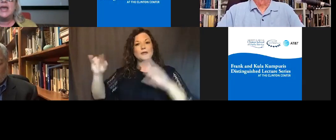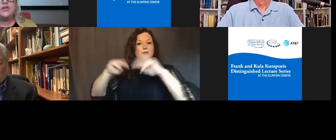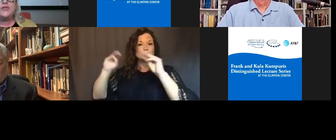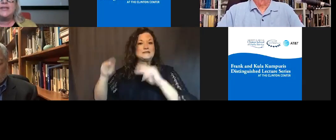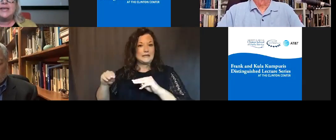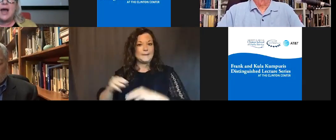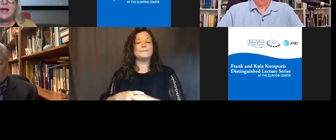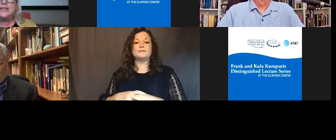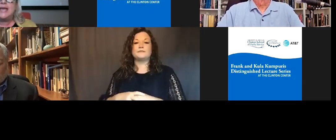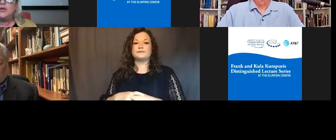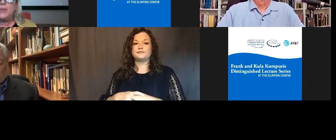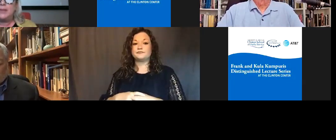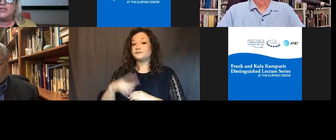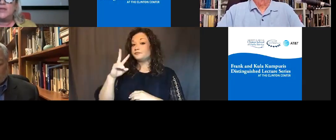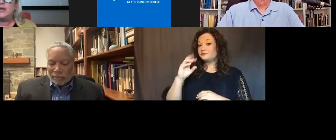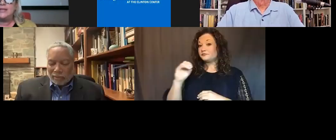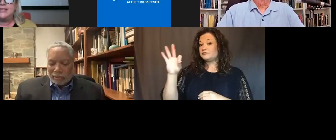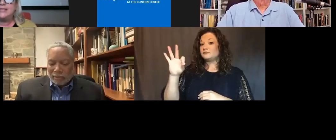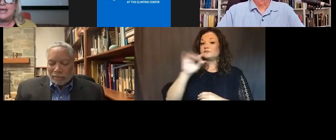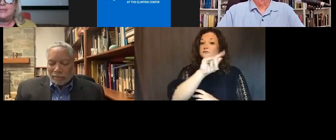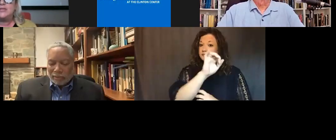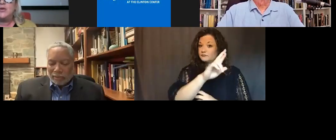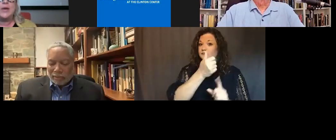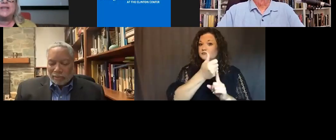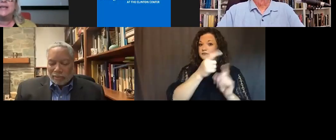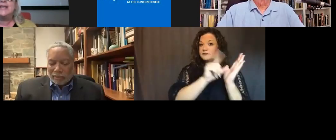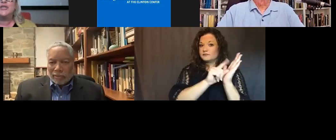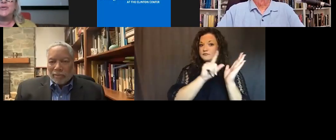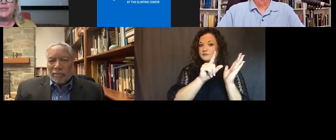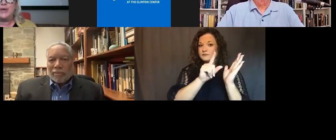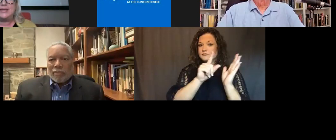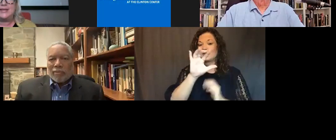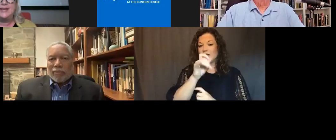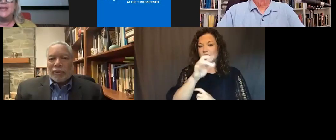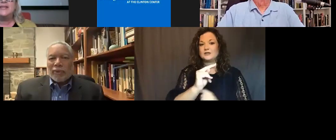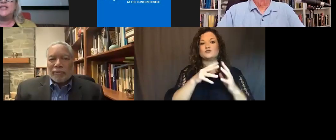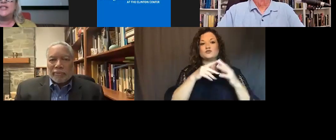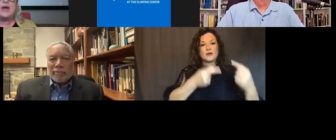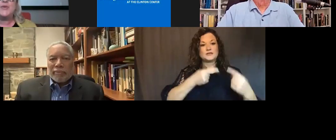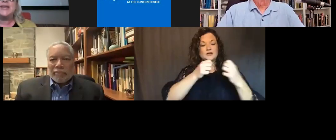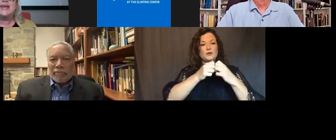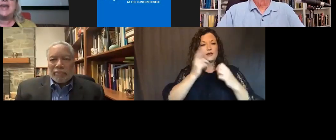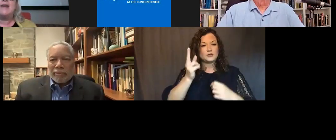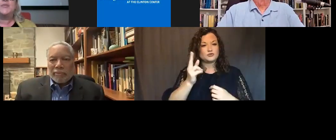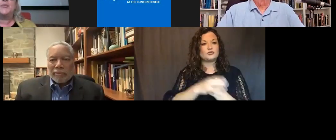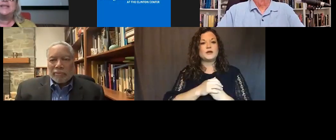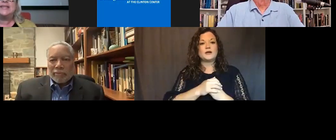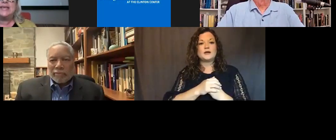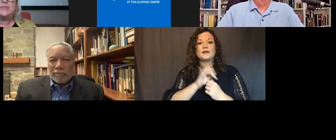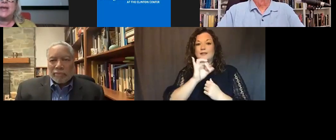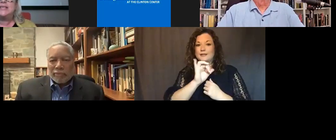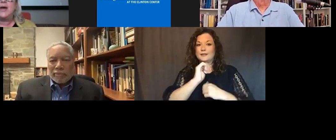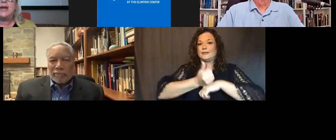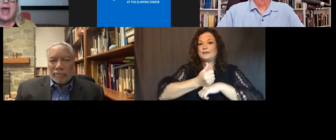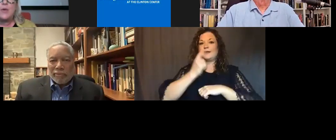In 2009, Taylor published The Clinton Text, Wrestling History of the Presidents. His groundbreaking account of the presidency